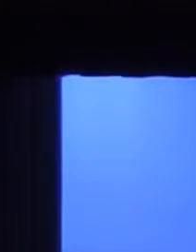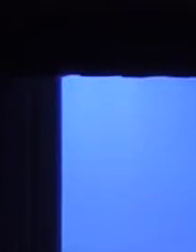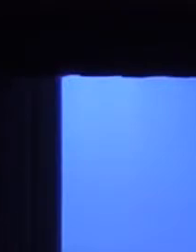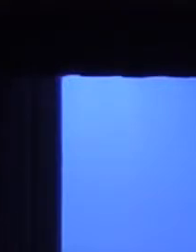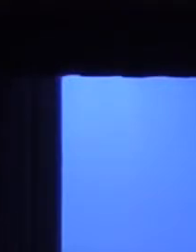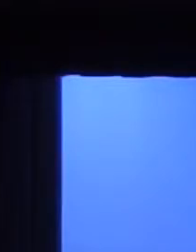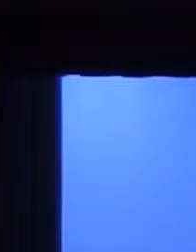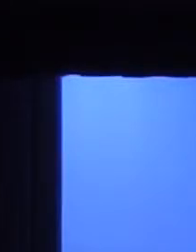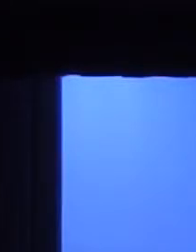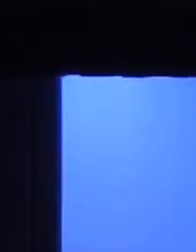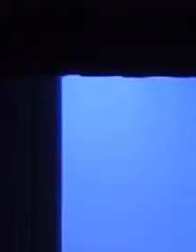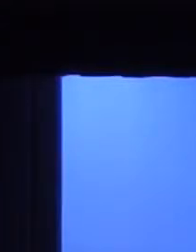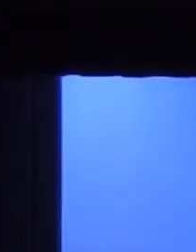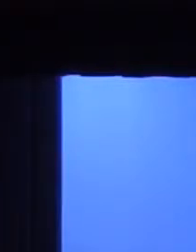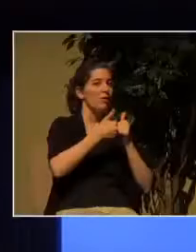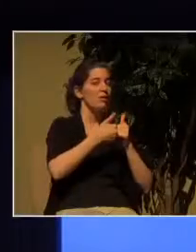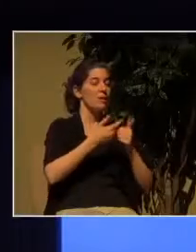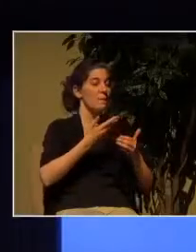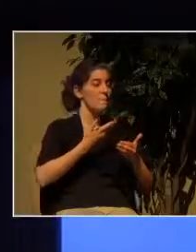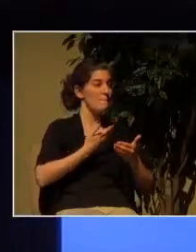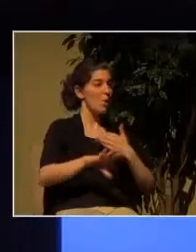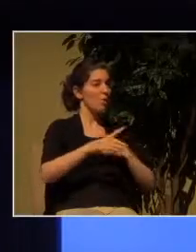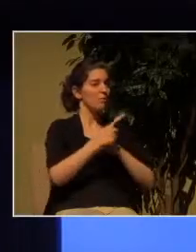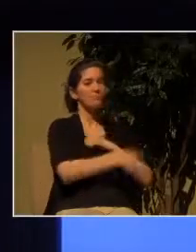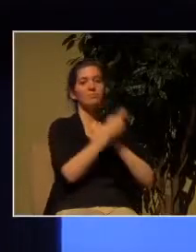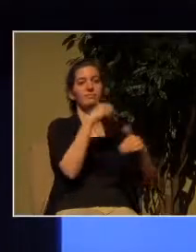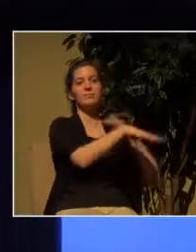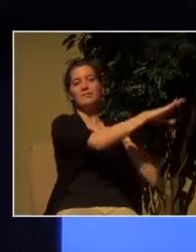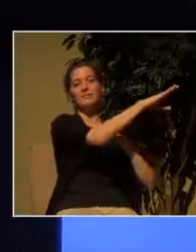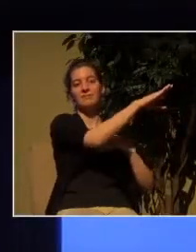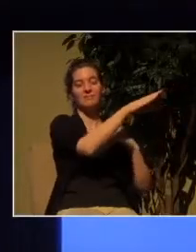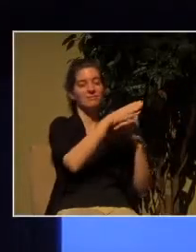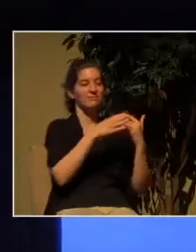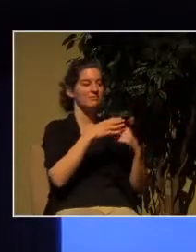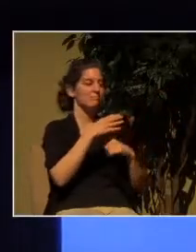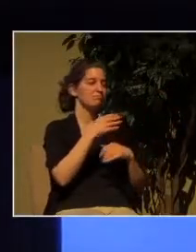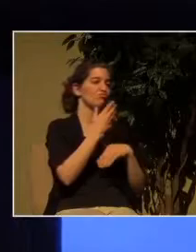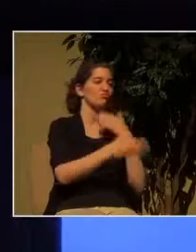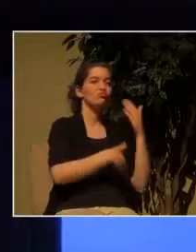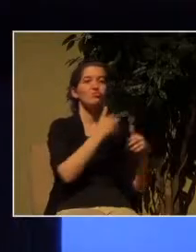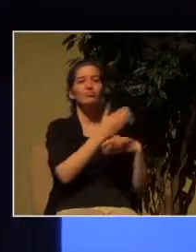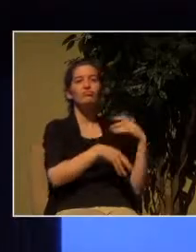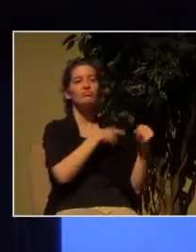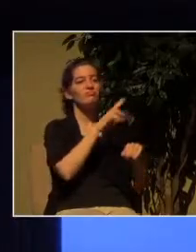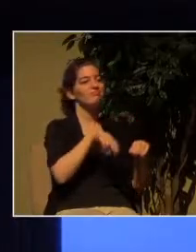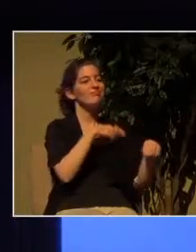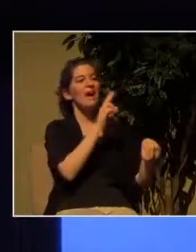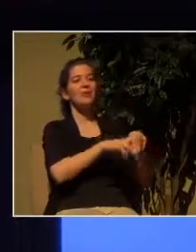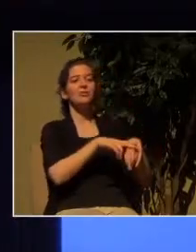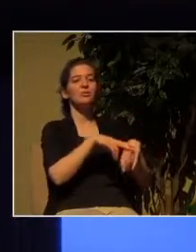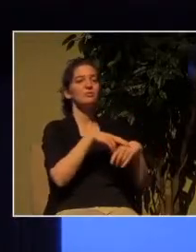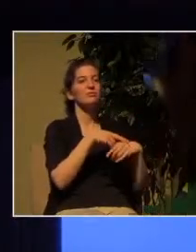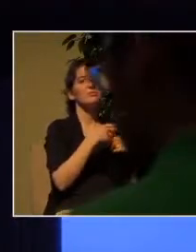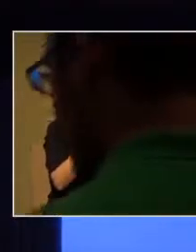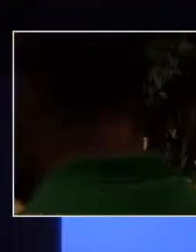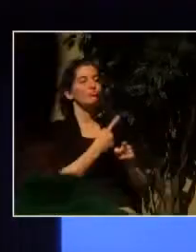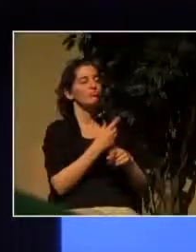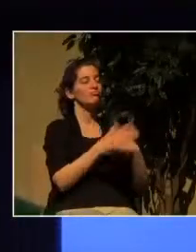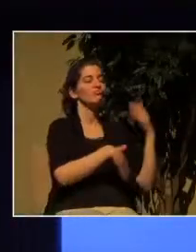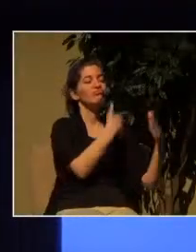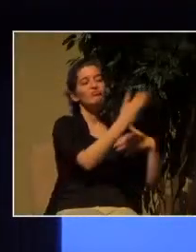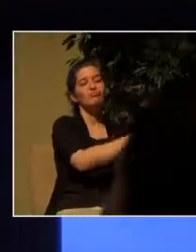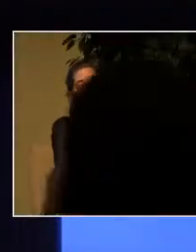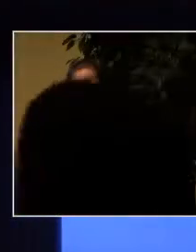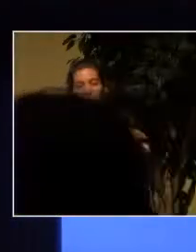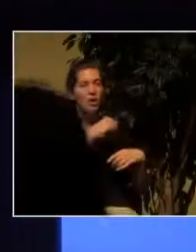into the world and live a natural life and you're automatically on the wrong road you don't have